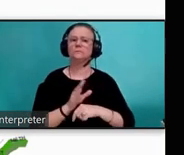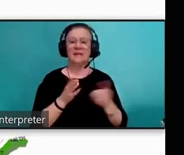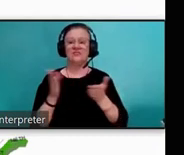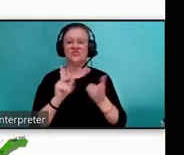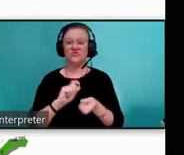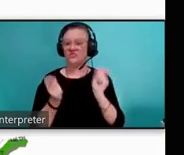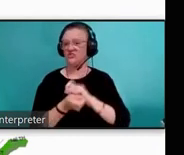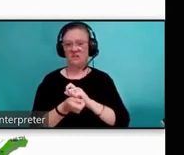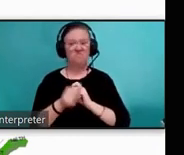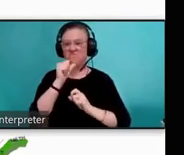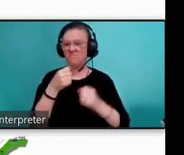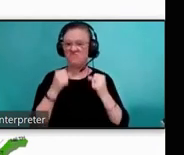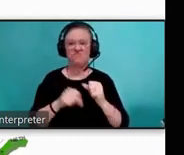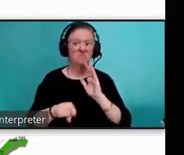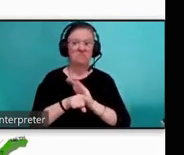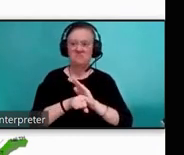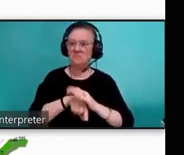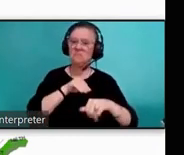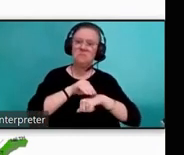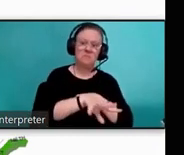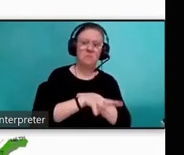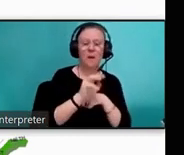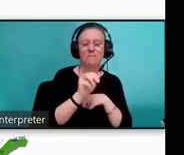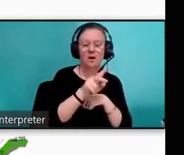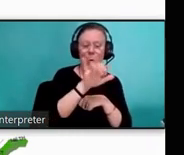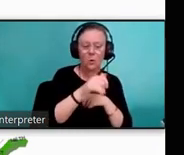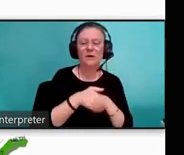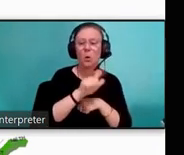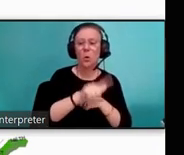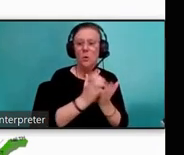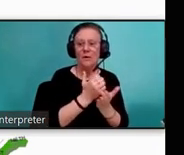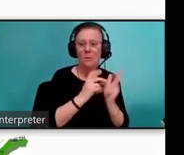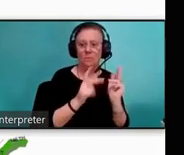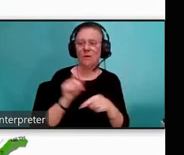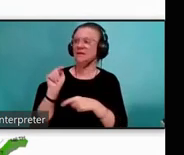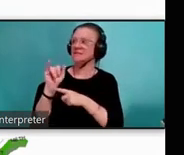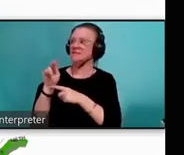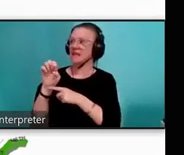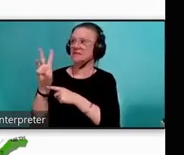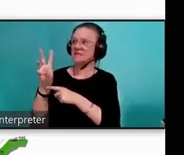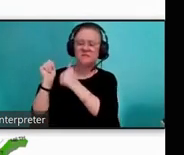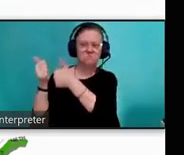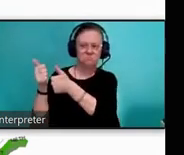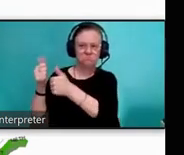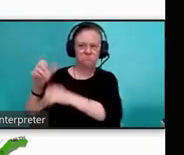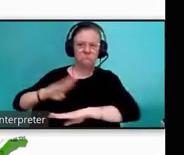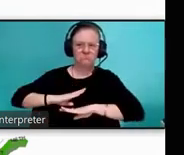not disproportionately affect minority or low-income populations, so Title VI remediation is not needed.